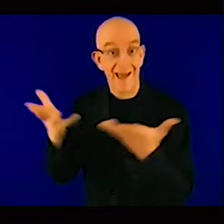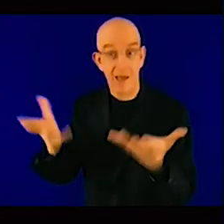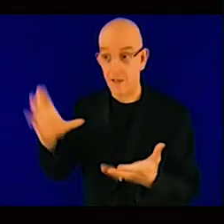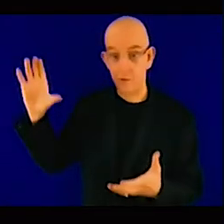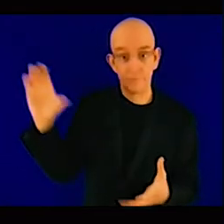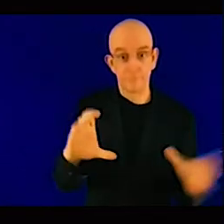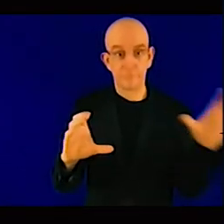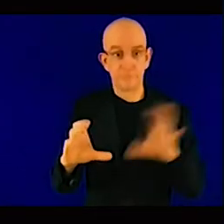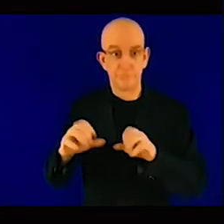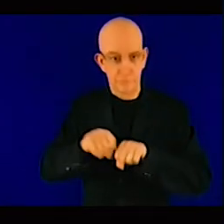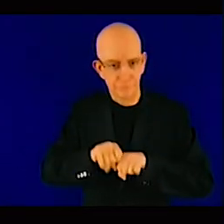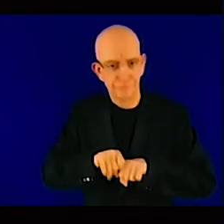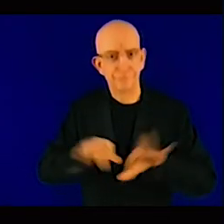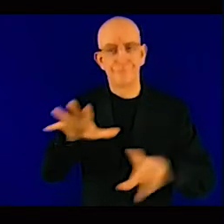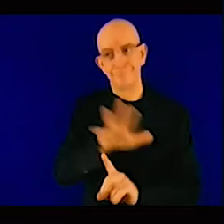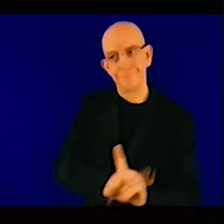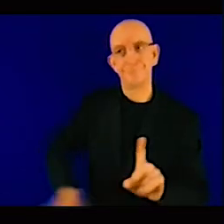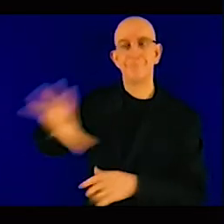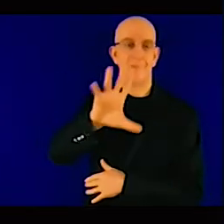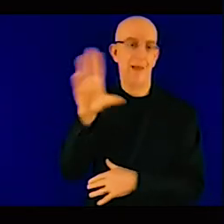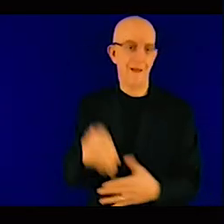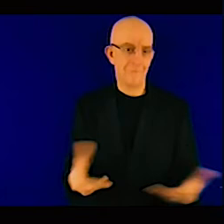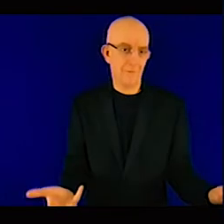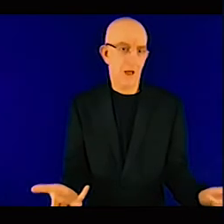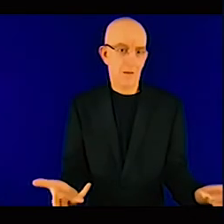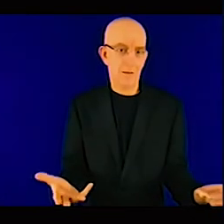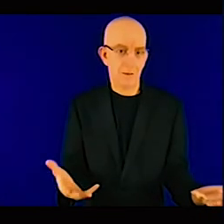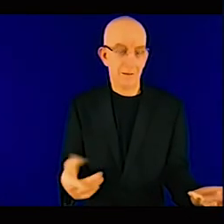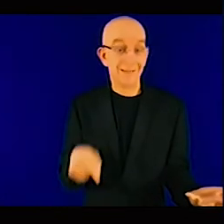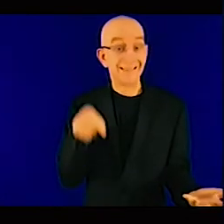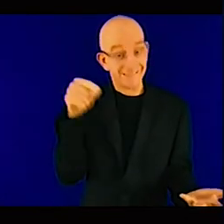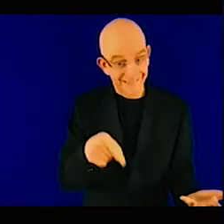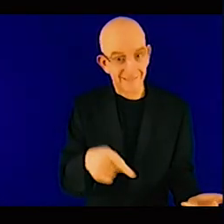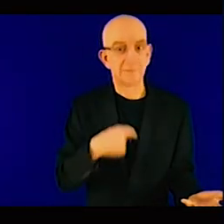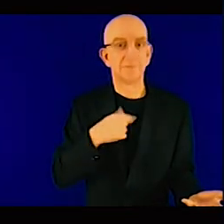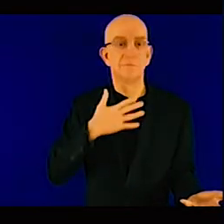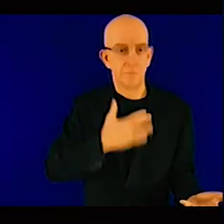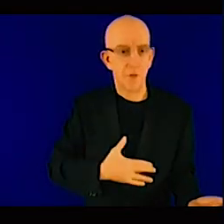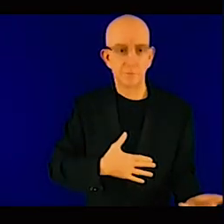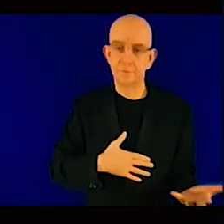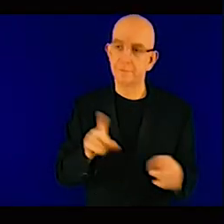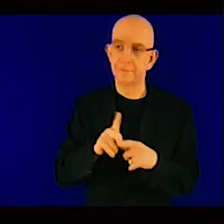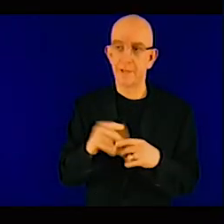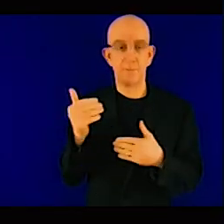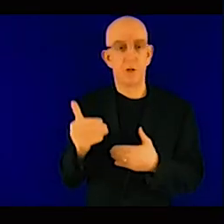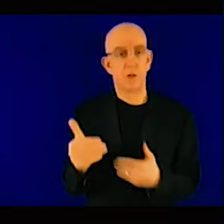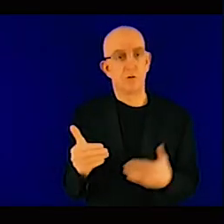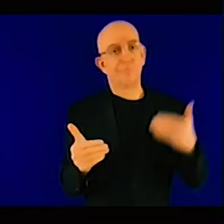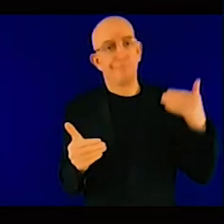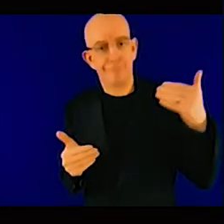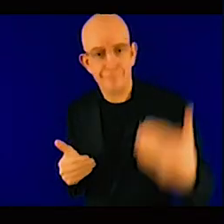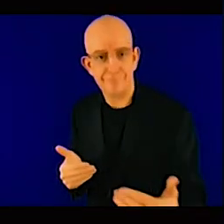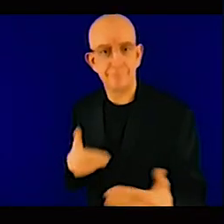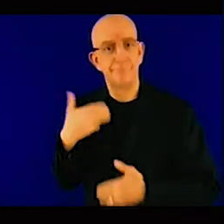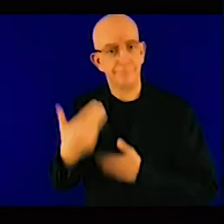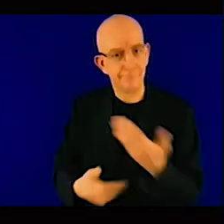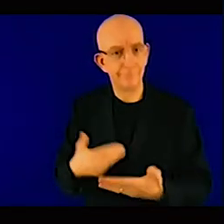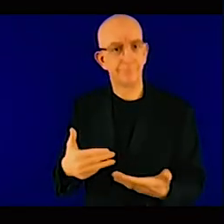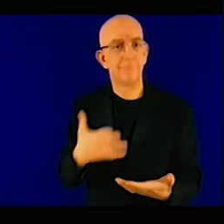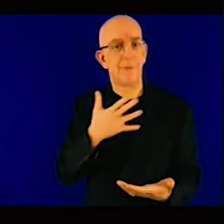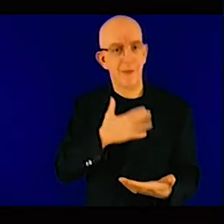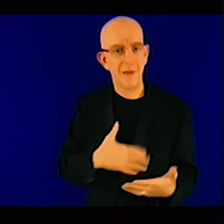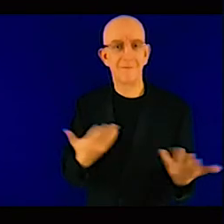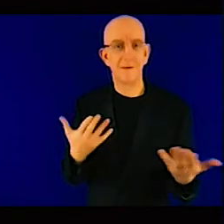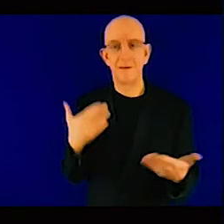and say we want more incentivize renewables then there needs to be that clear incentive for everybody there needs to be a clear